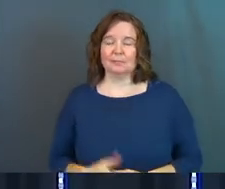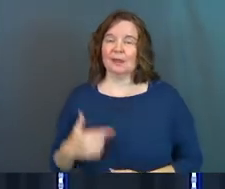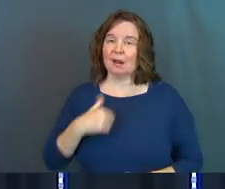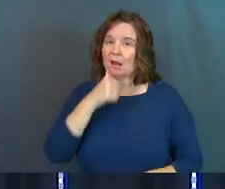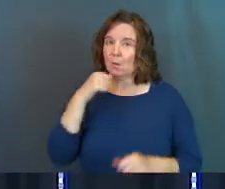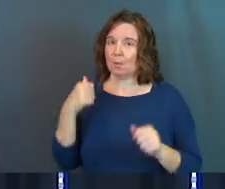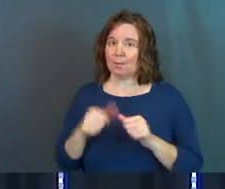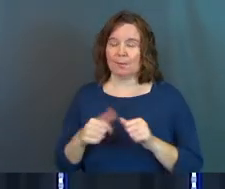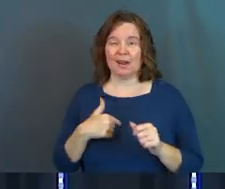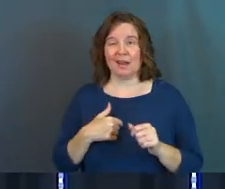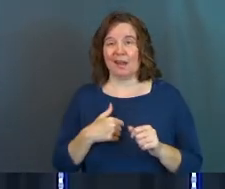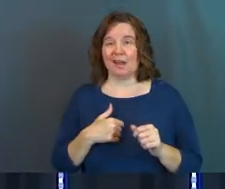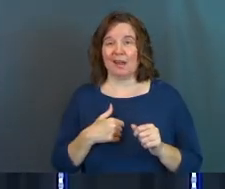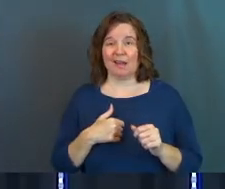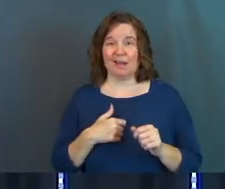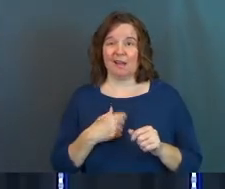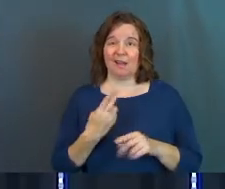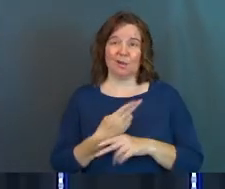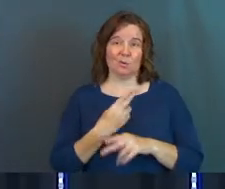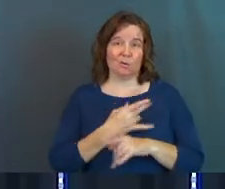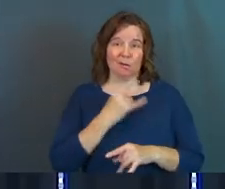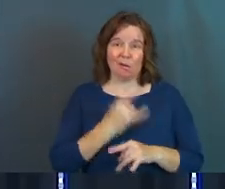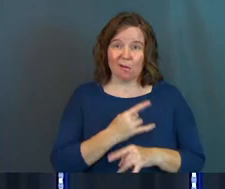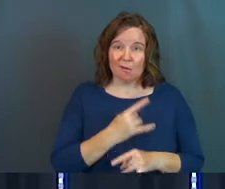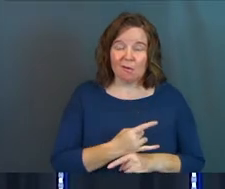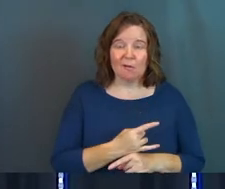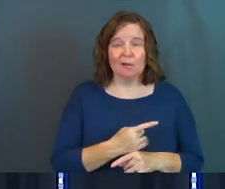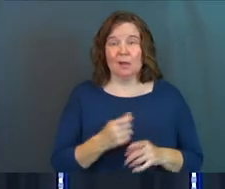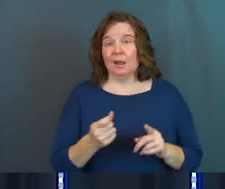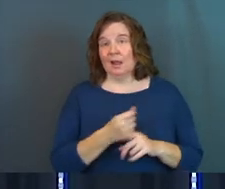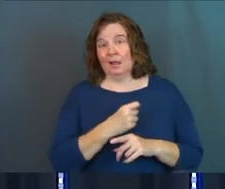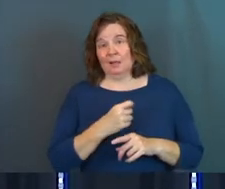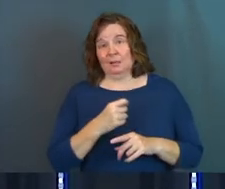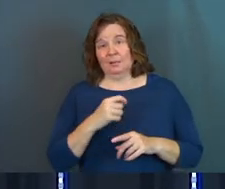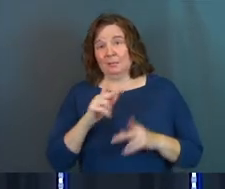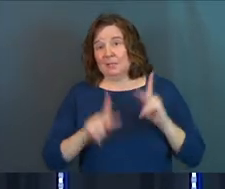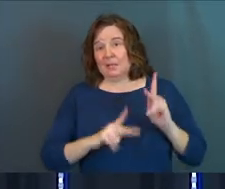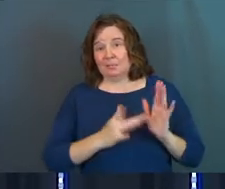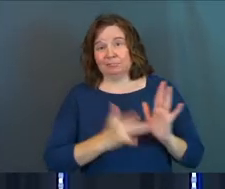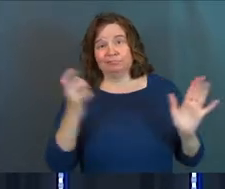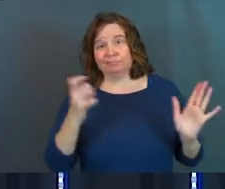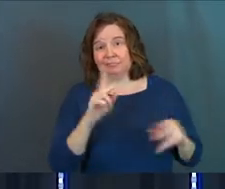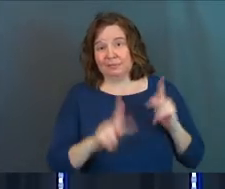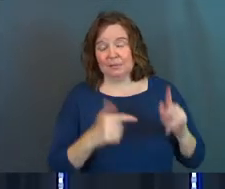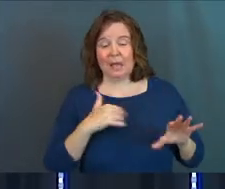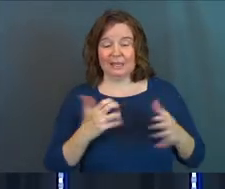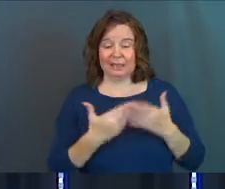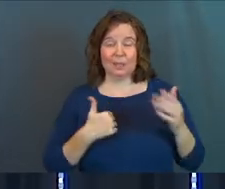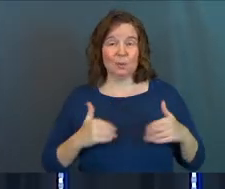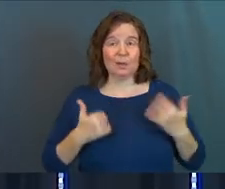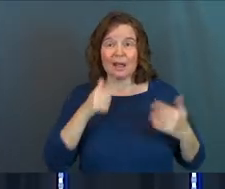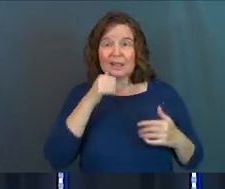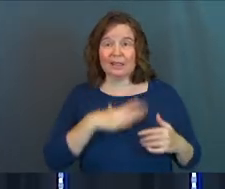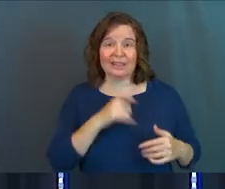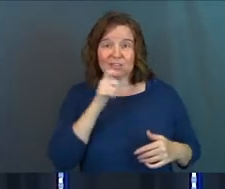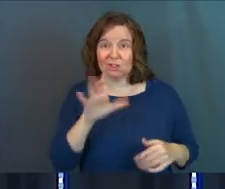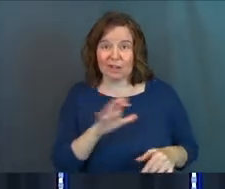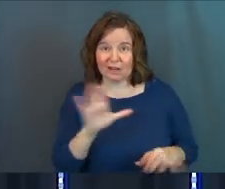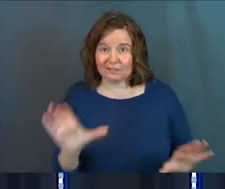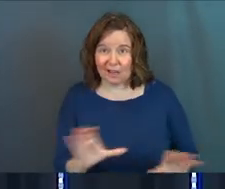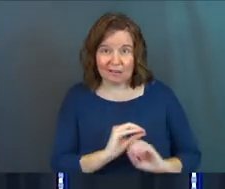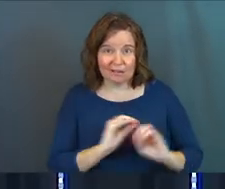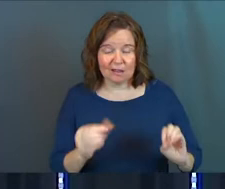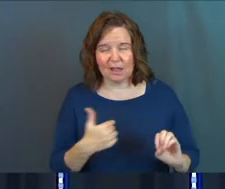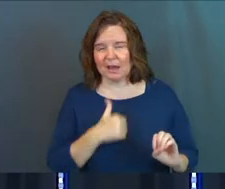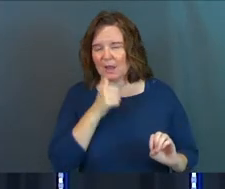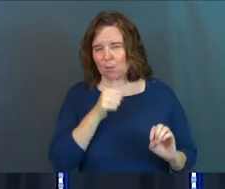and I remember I abused alcohol. I abused people. I did things with young ladies that I should not have